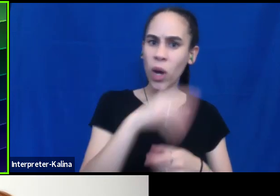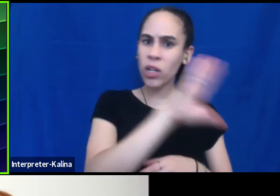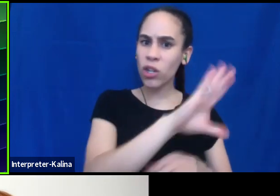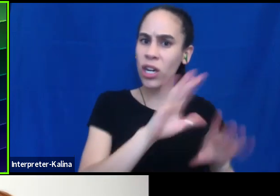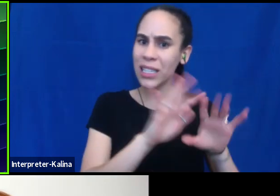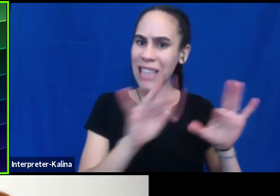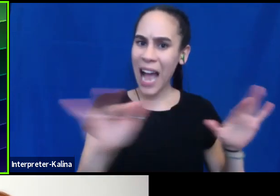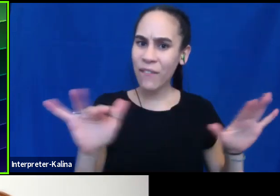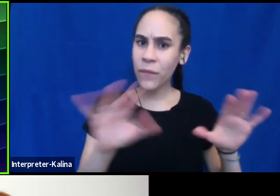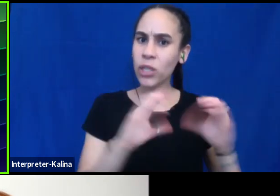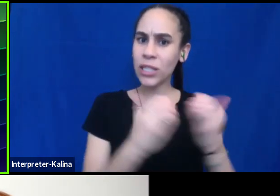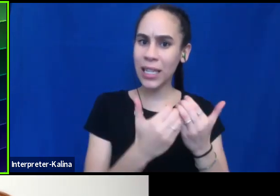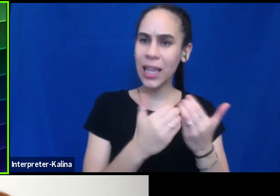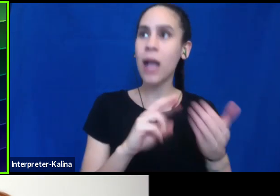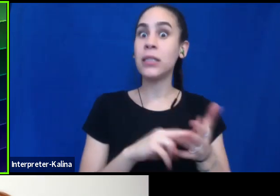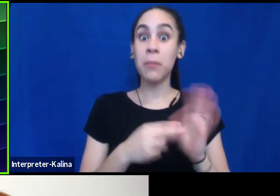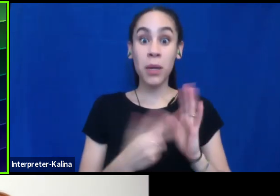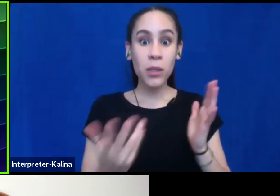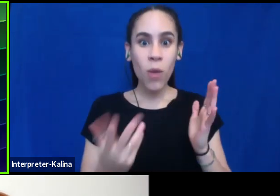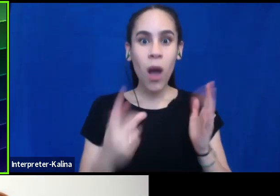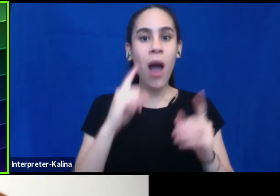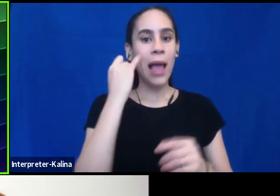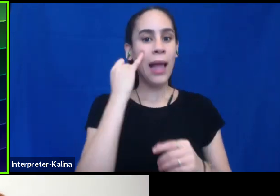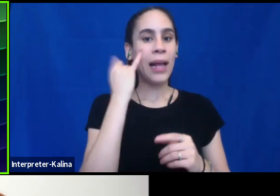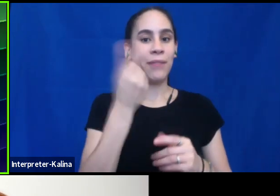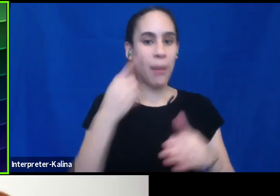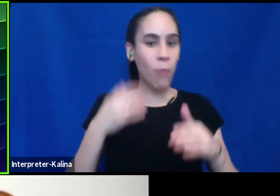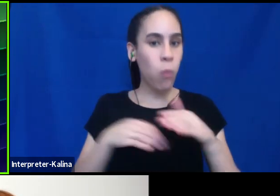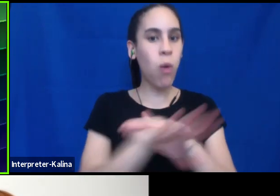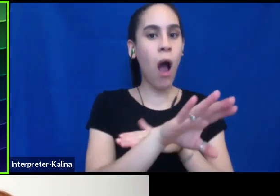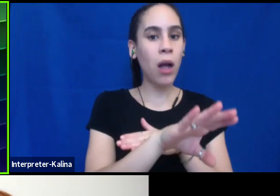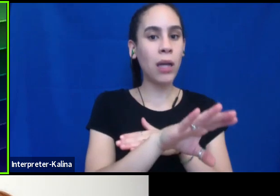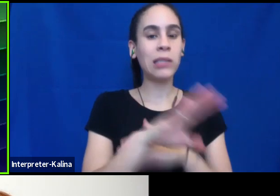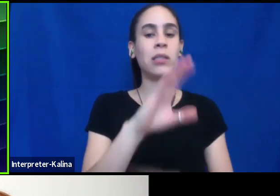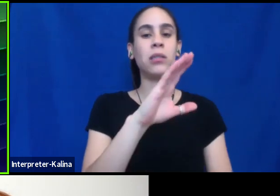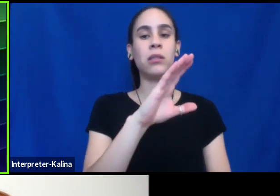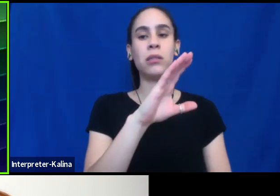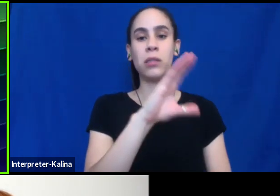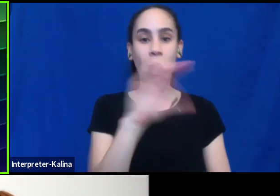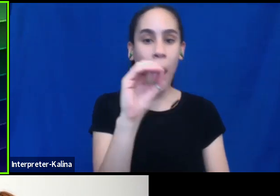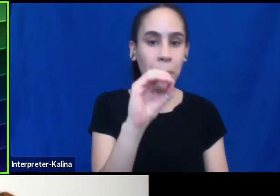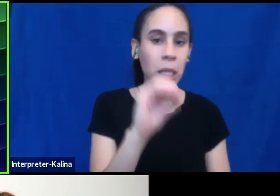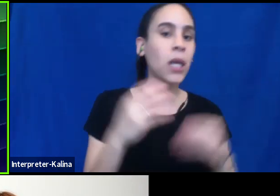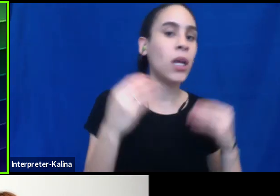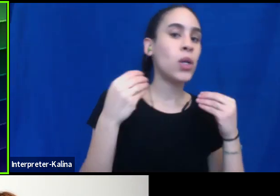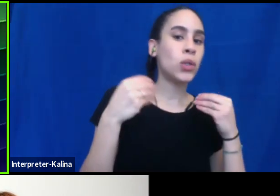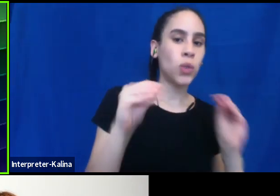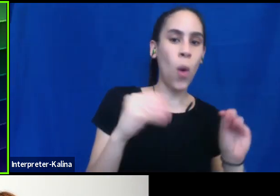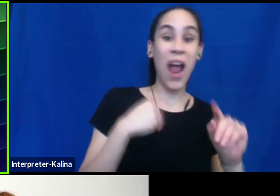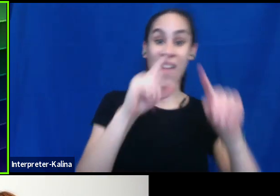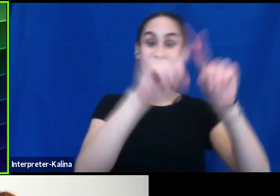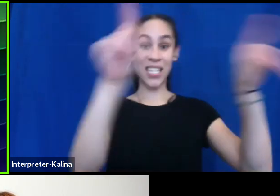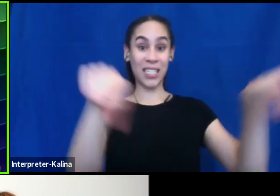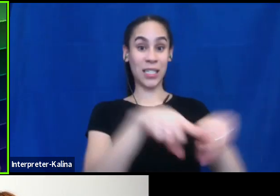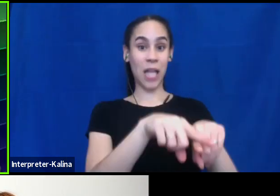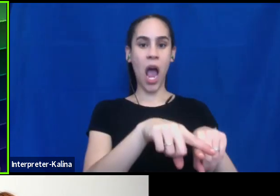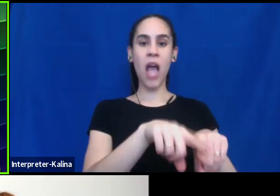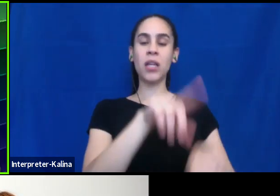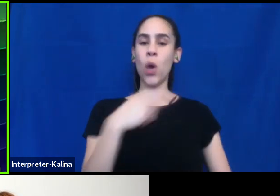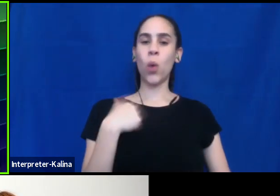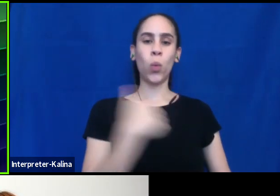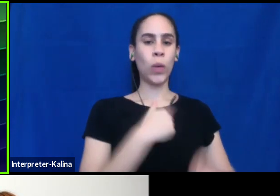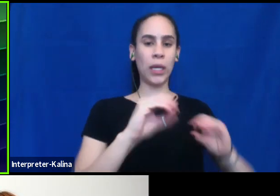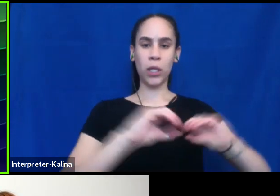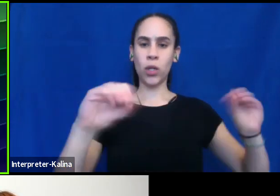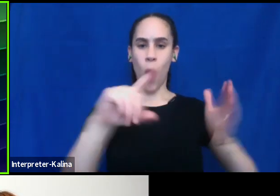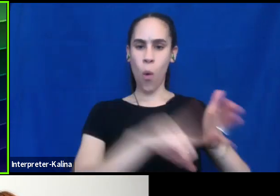is when someone walks into a company or a store and there's a sign up that says, we do not discriminate here.